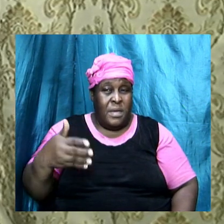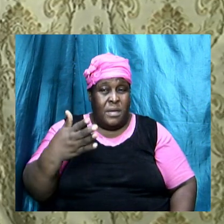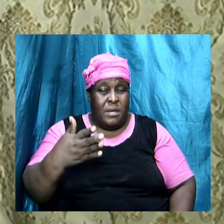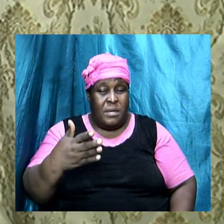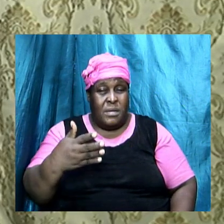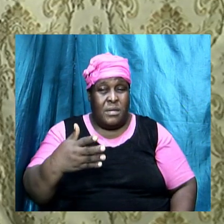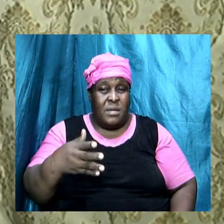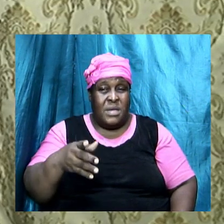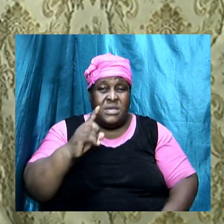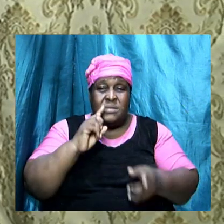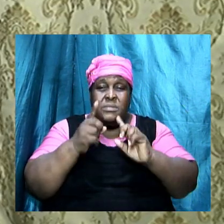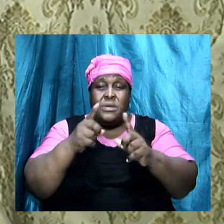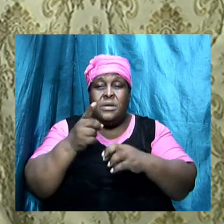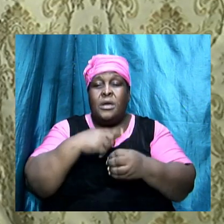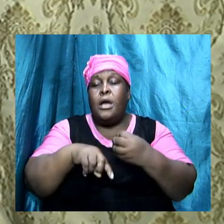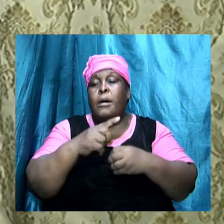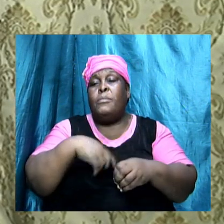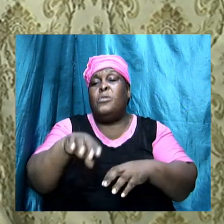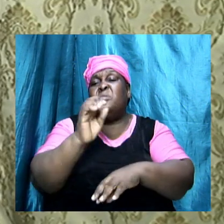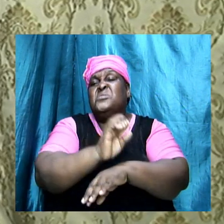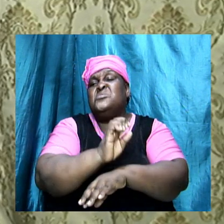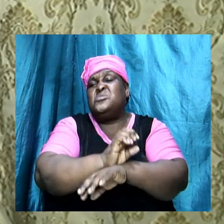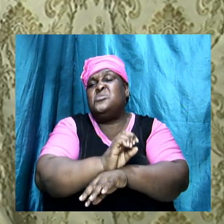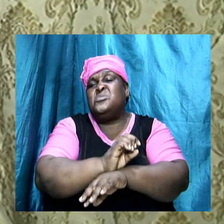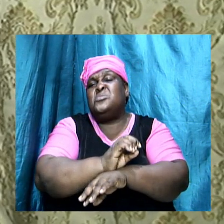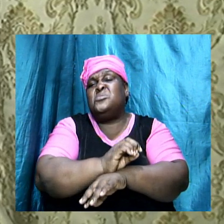the church in Pergamos.